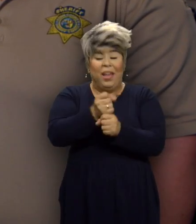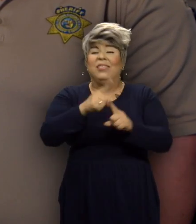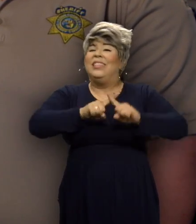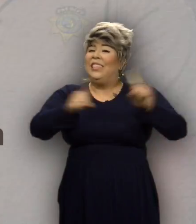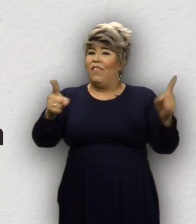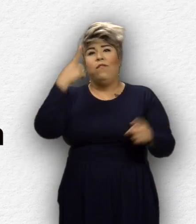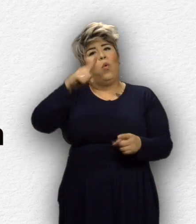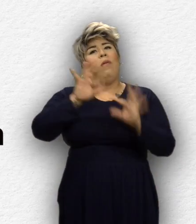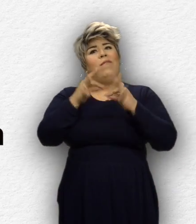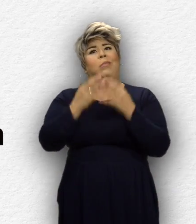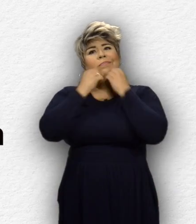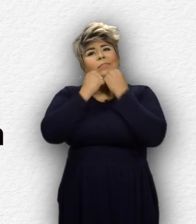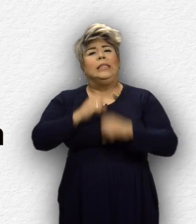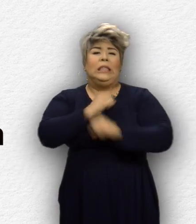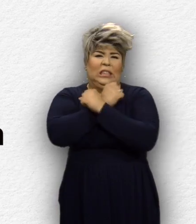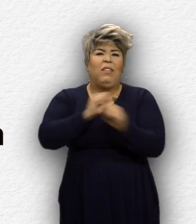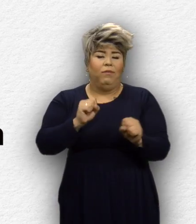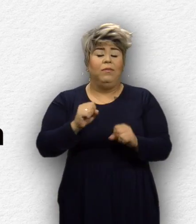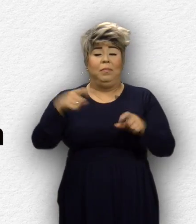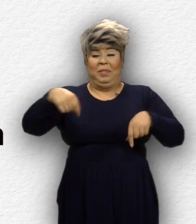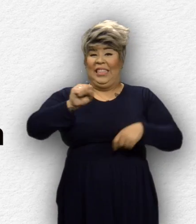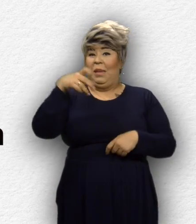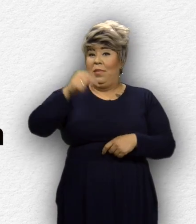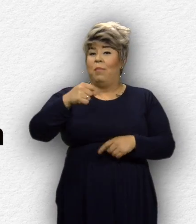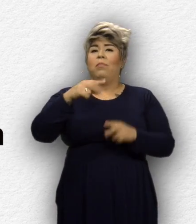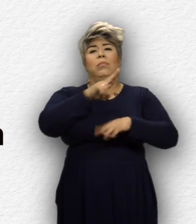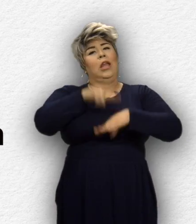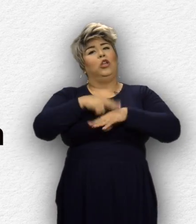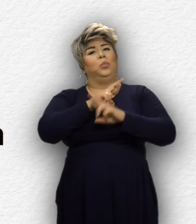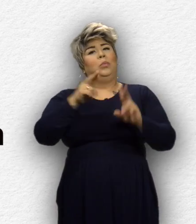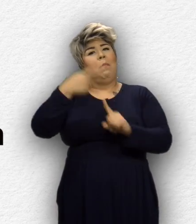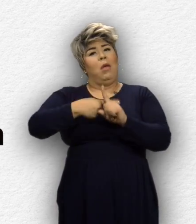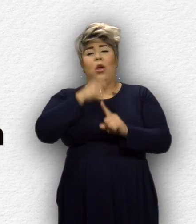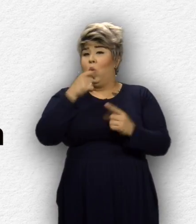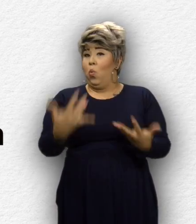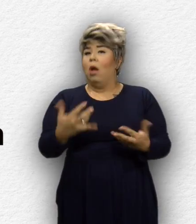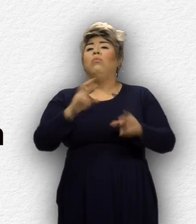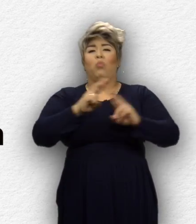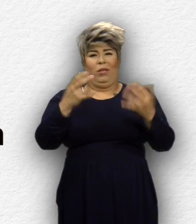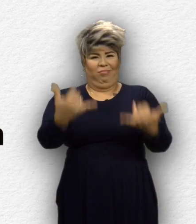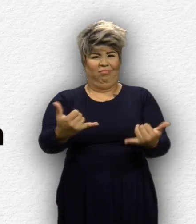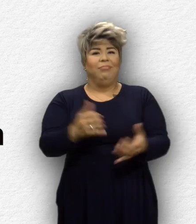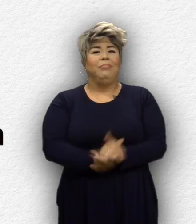the difference to keep your family safe. September is National Preparedness Month. Don't wait. Be ready today.